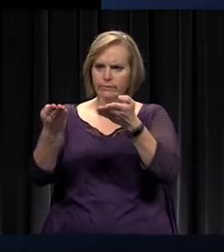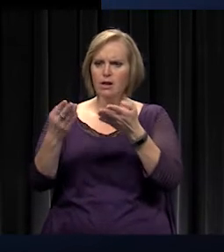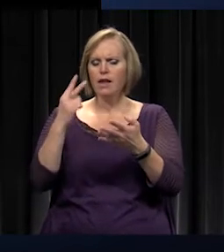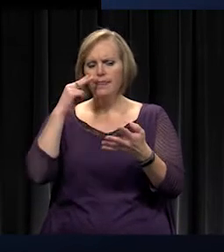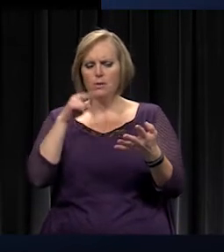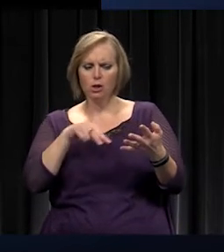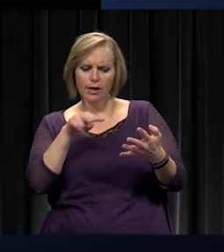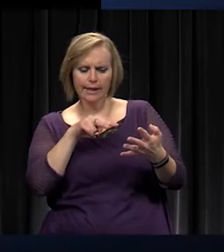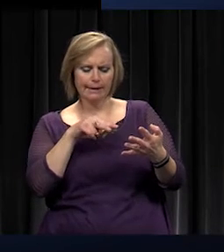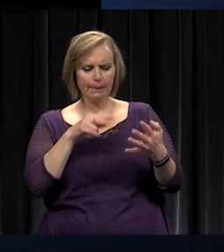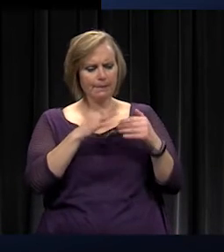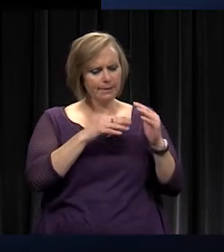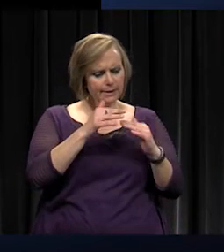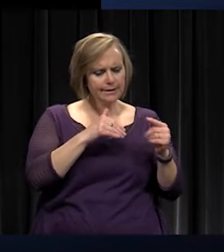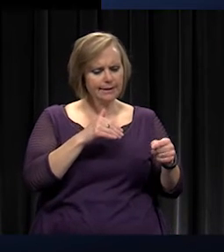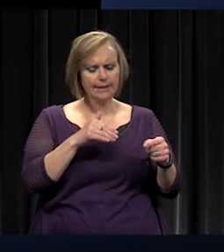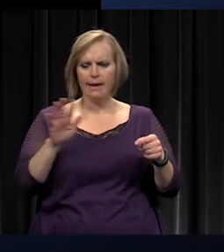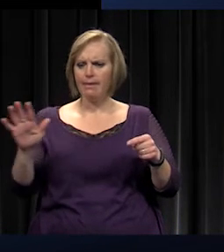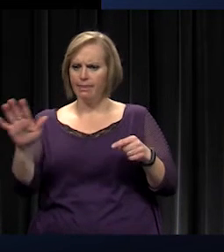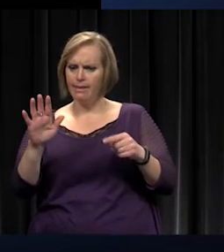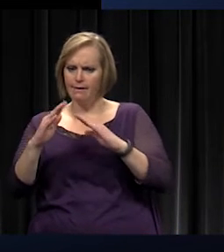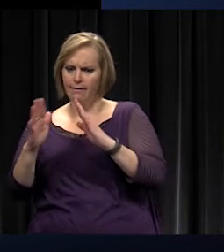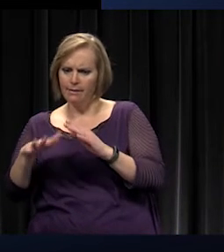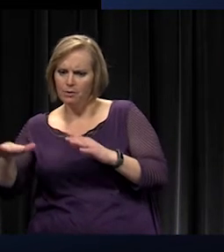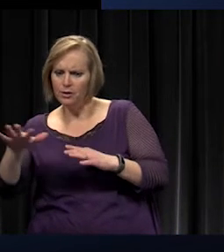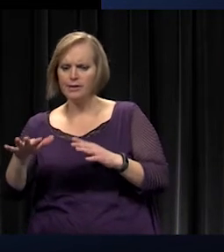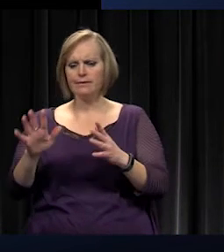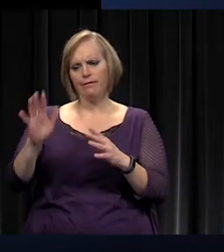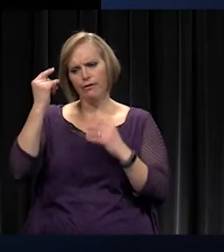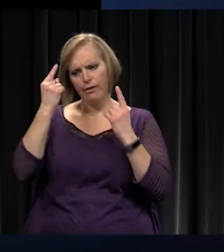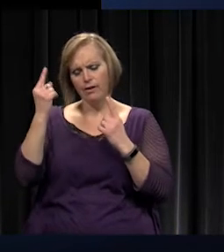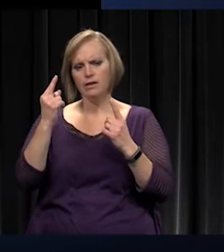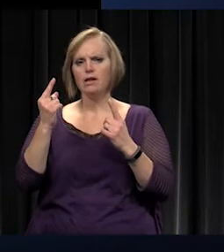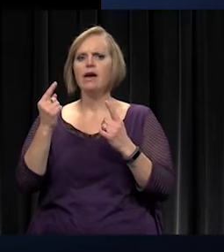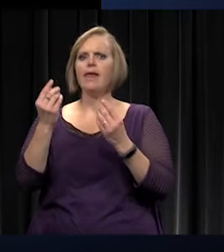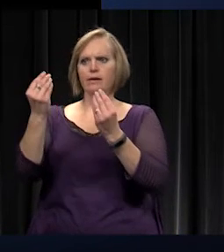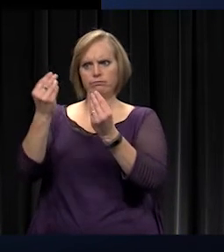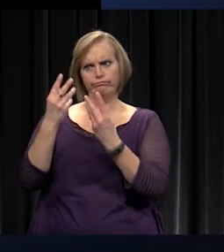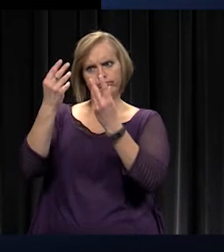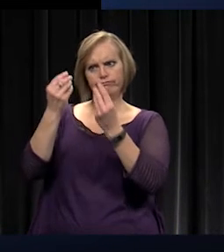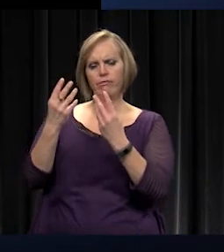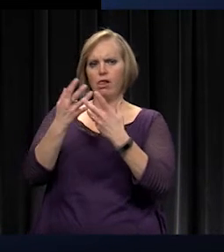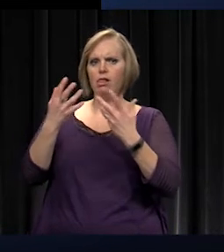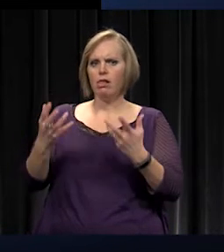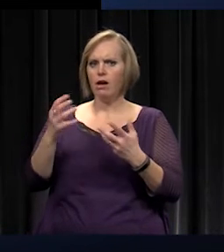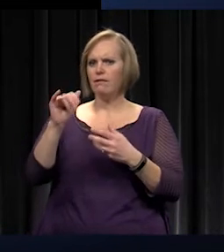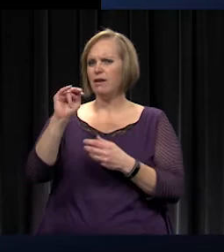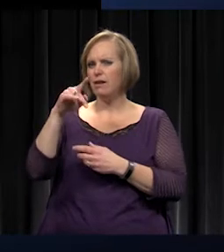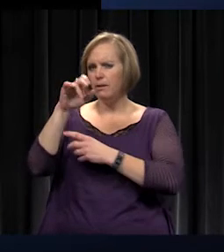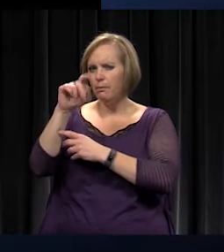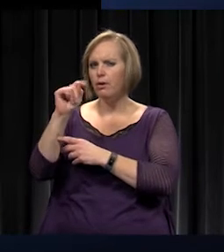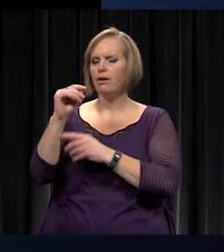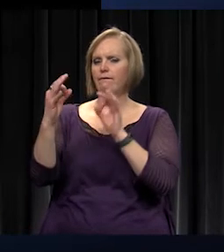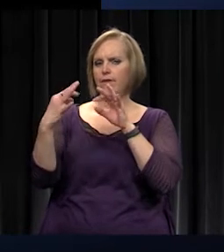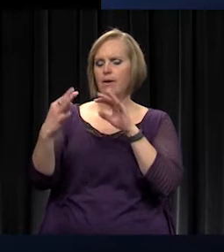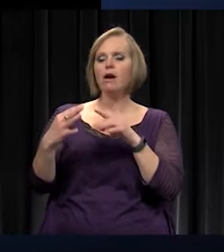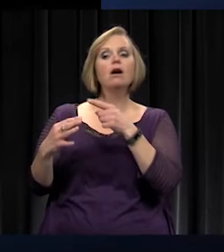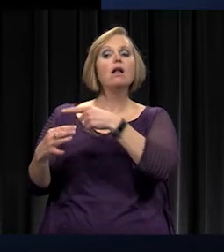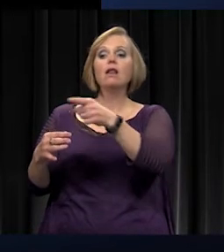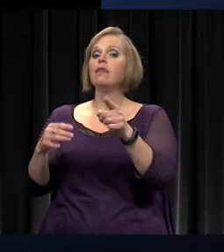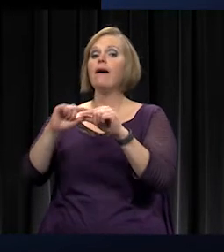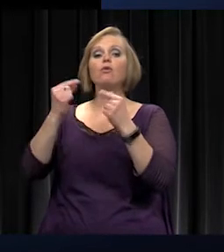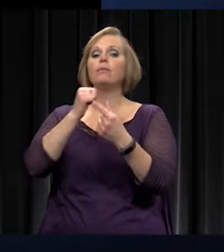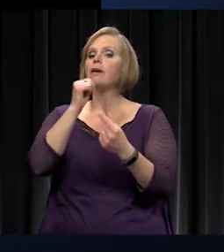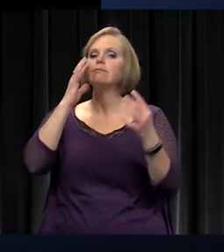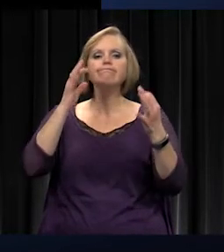personal thoughts. And they were providing us lots of input and feedback. They were not a decision-making group, but they were a group for us to